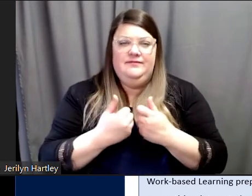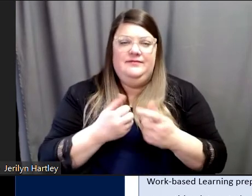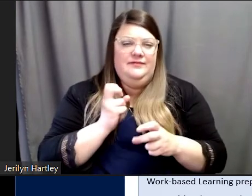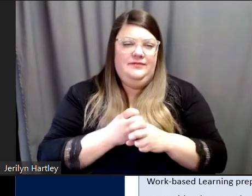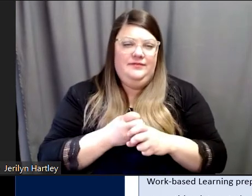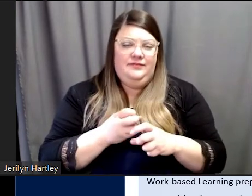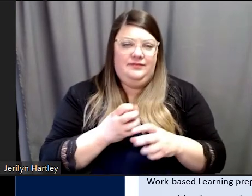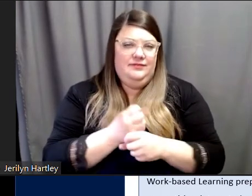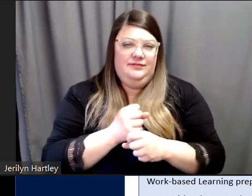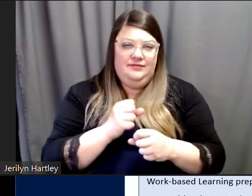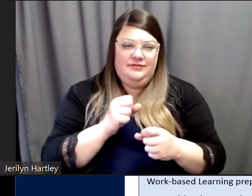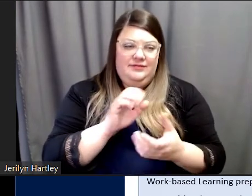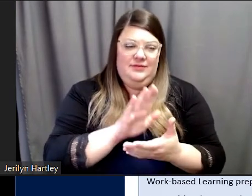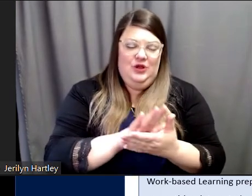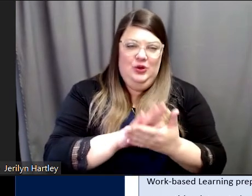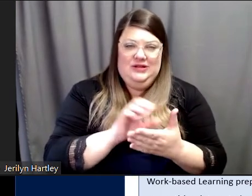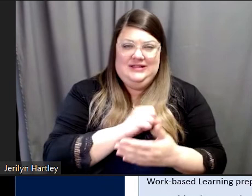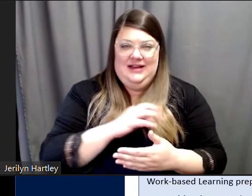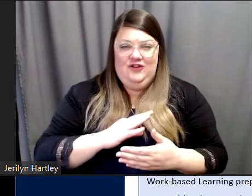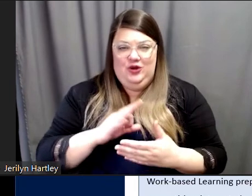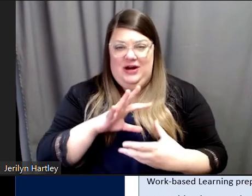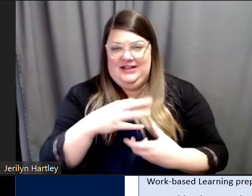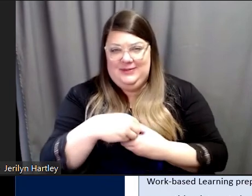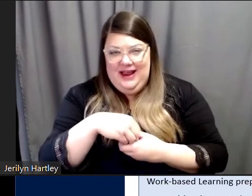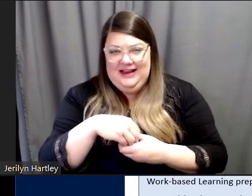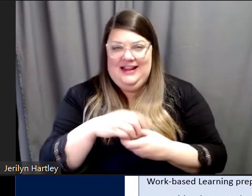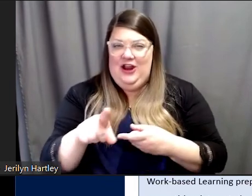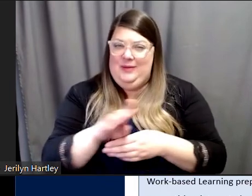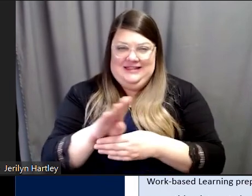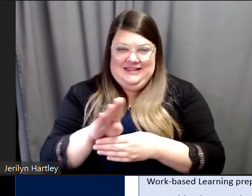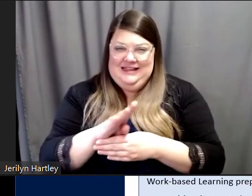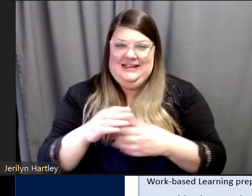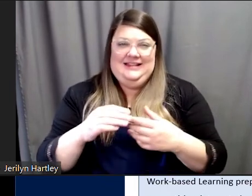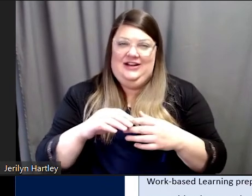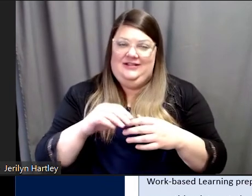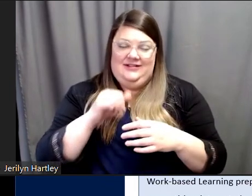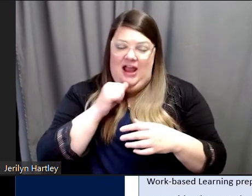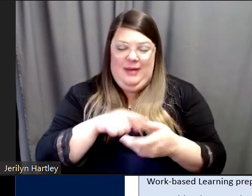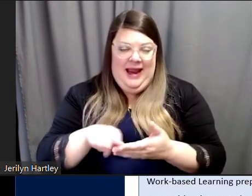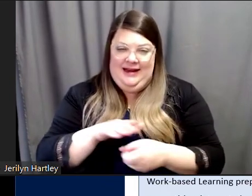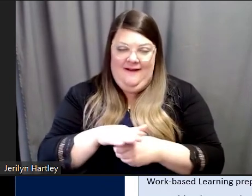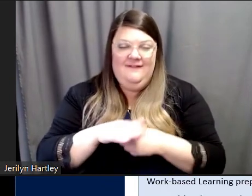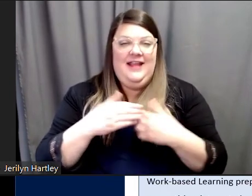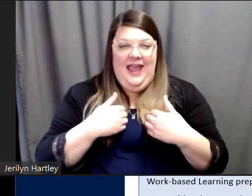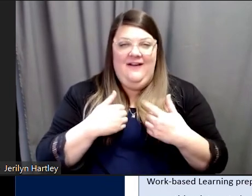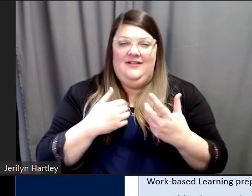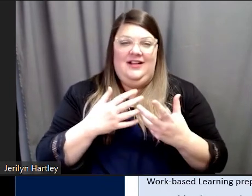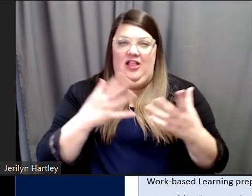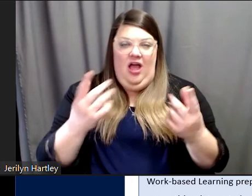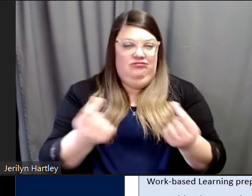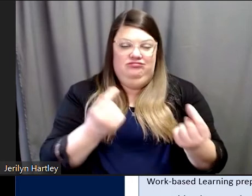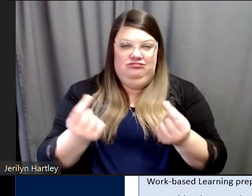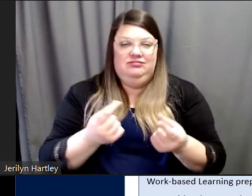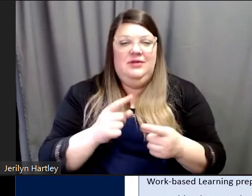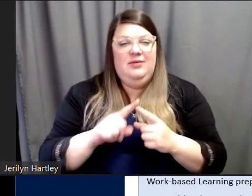participate. I mean, oftentimes they're busy, they're underpaid, they have a lot going on. And it's hard to kind of pitch this